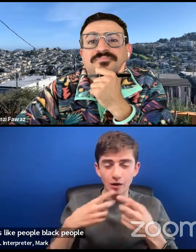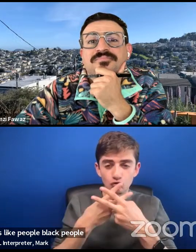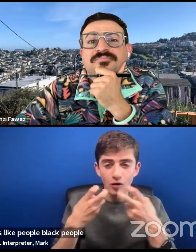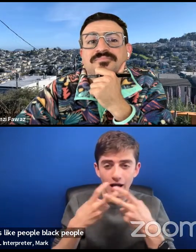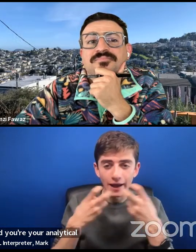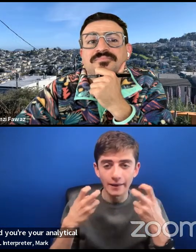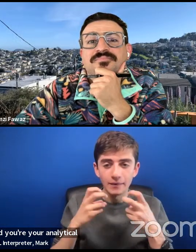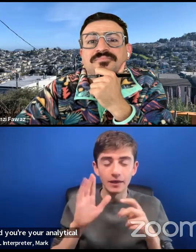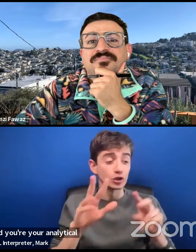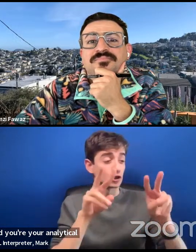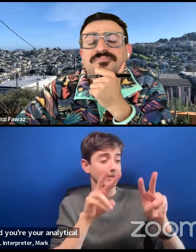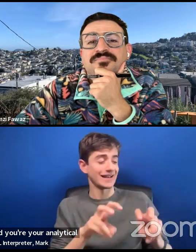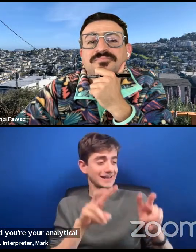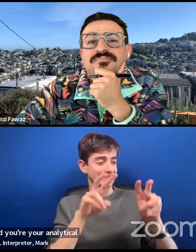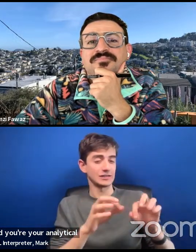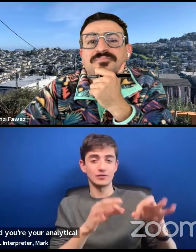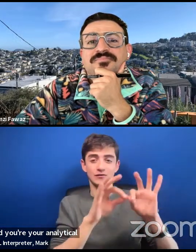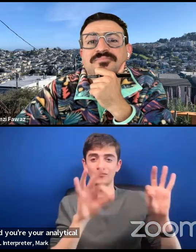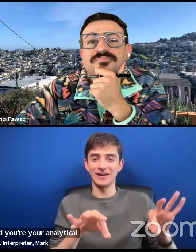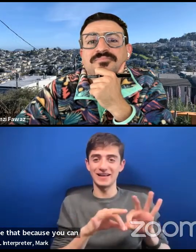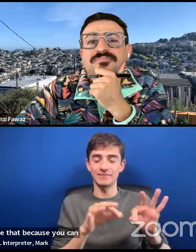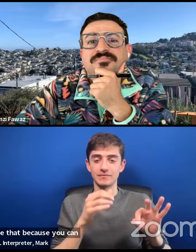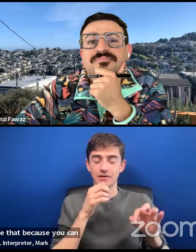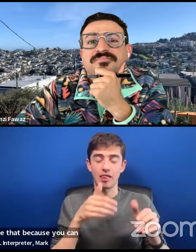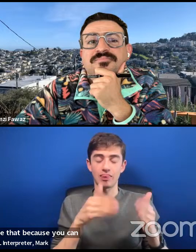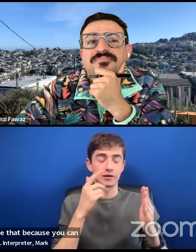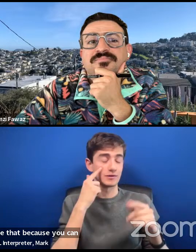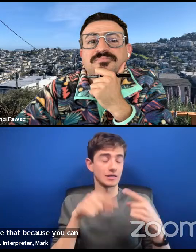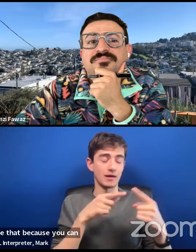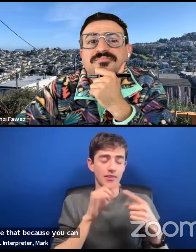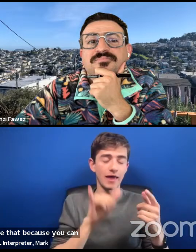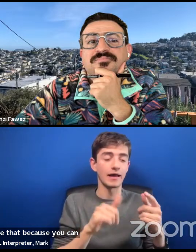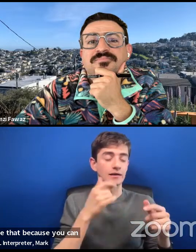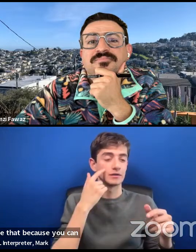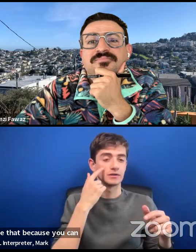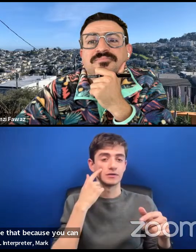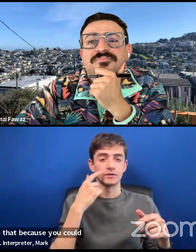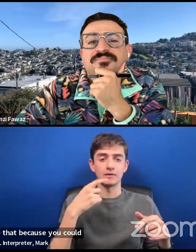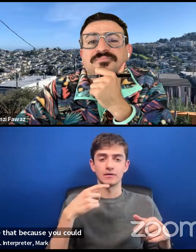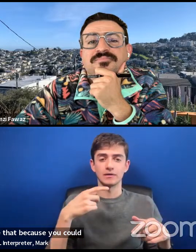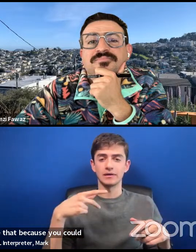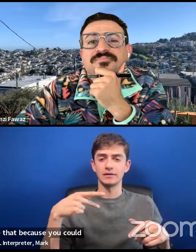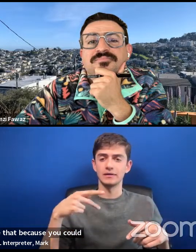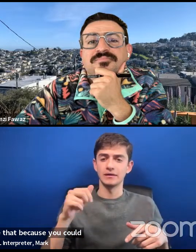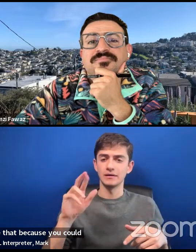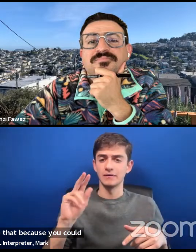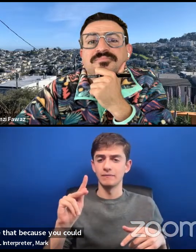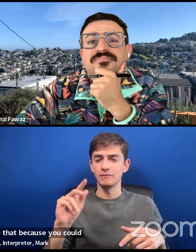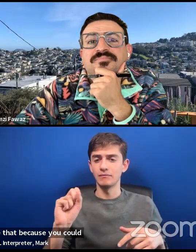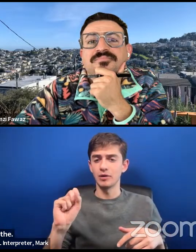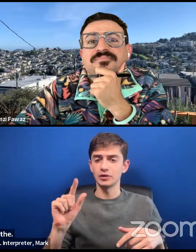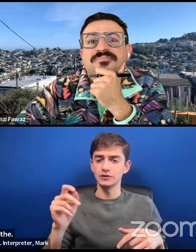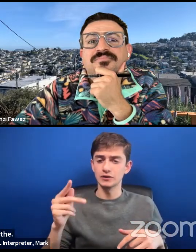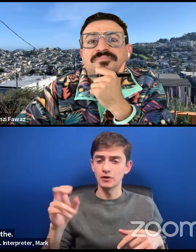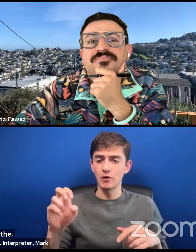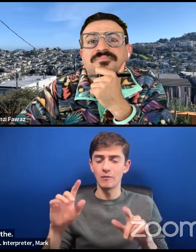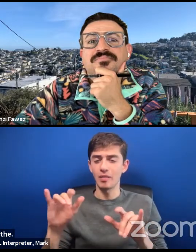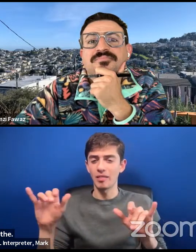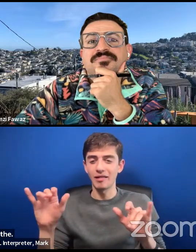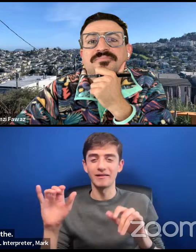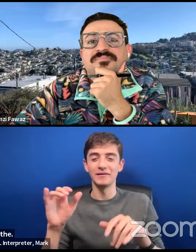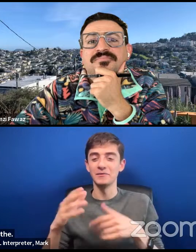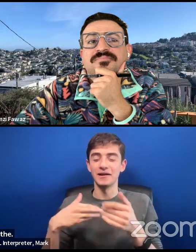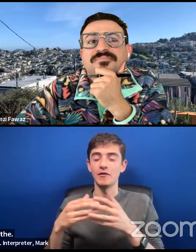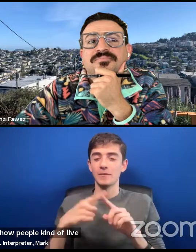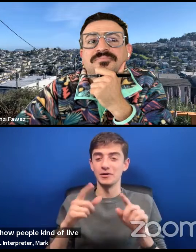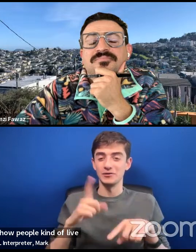doesn't allow you to see that because you can talk about the car complex from Park Slope and you, but you, you don't understand like how people could have